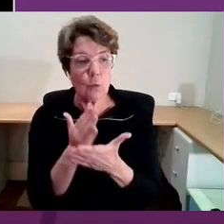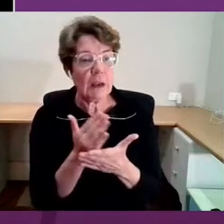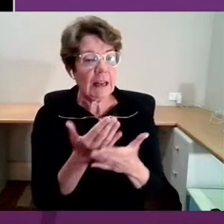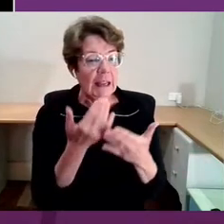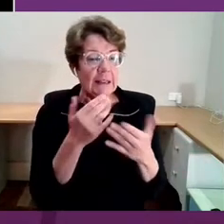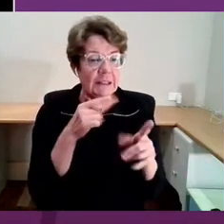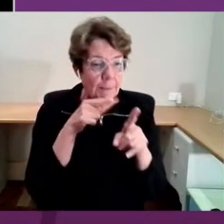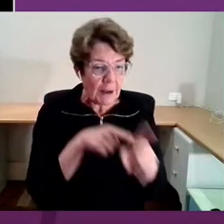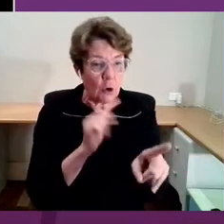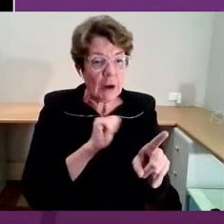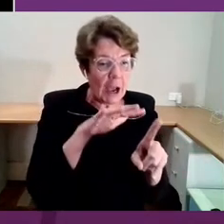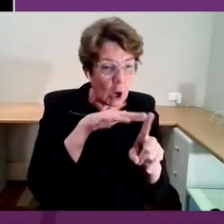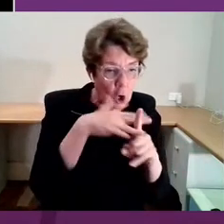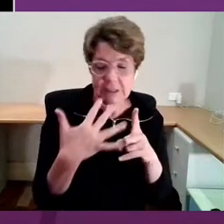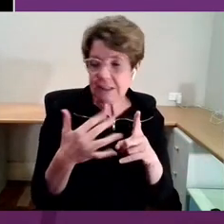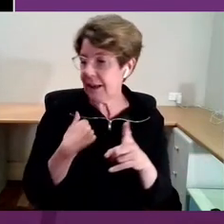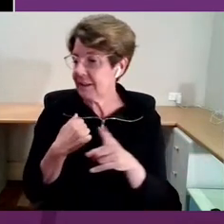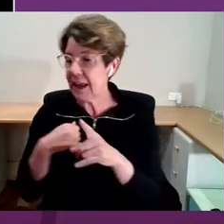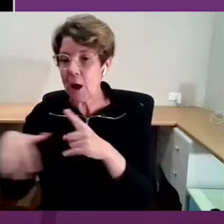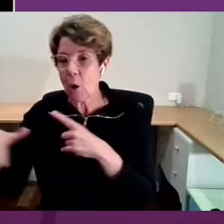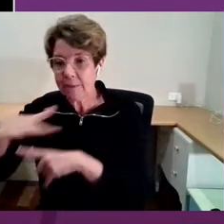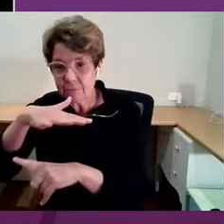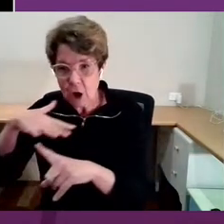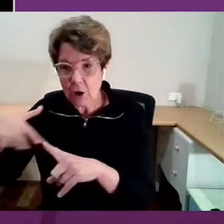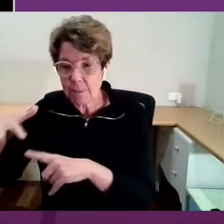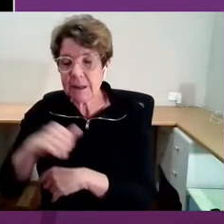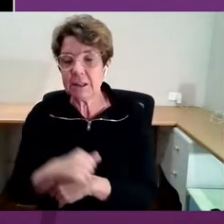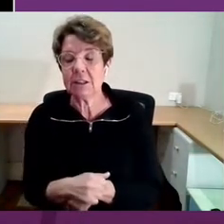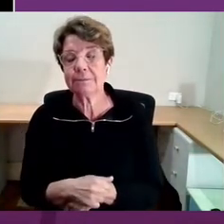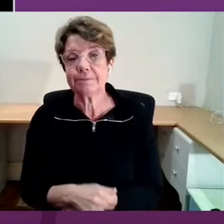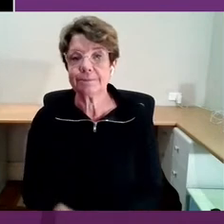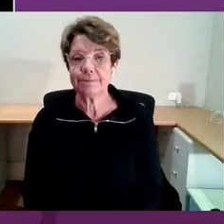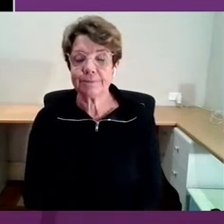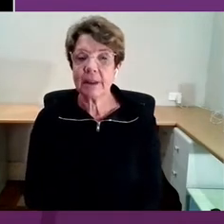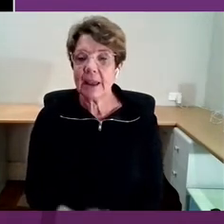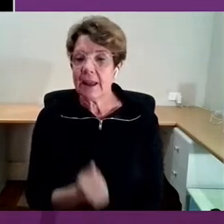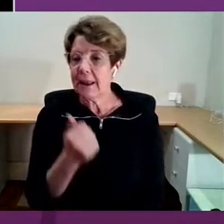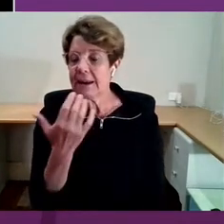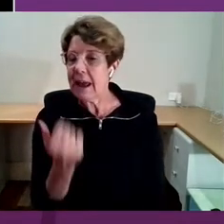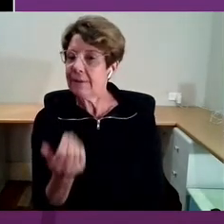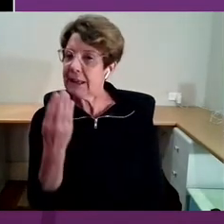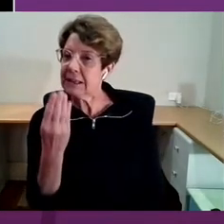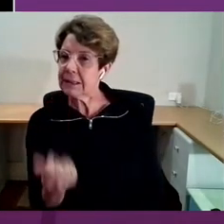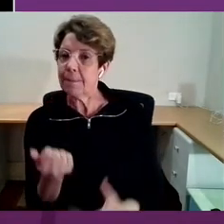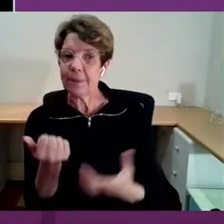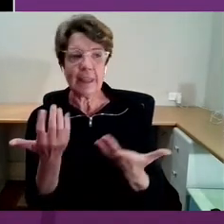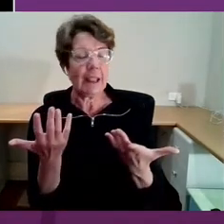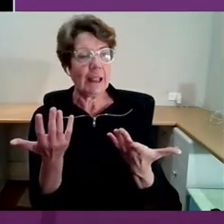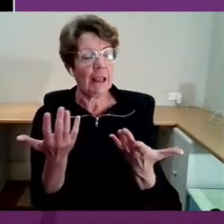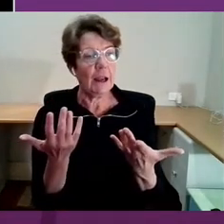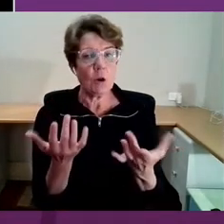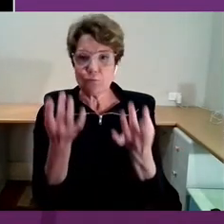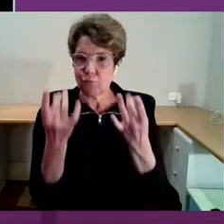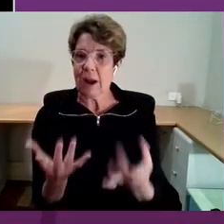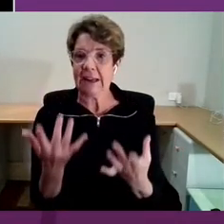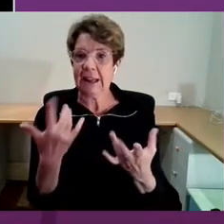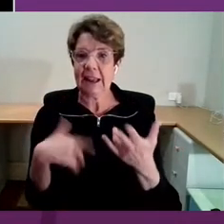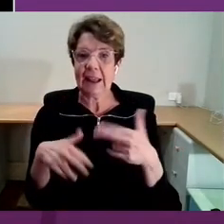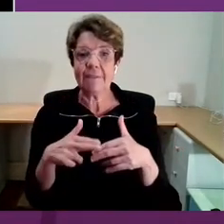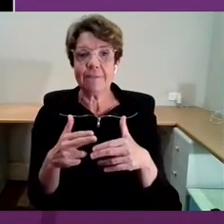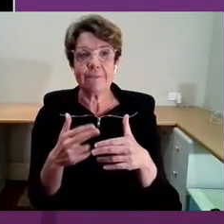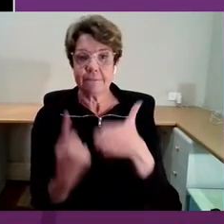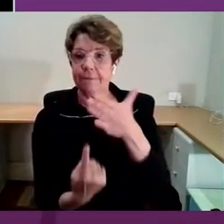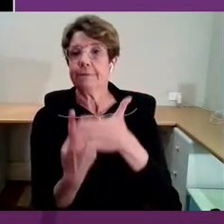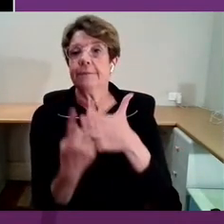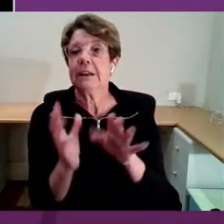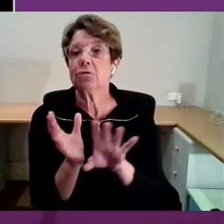And that having a buffer in place when stresses arise is really important so that